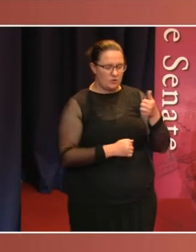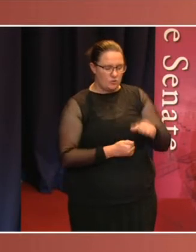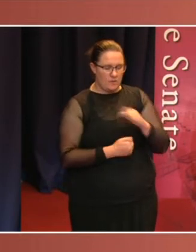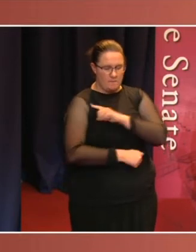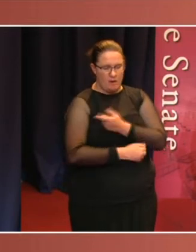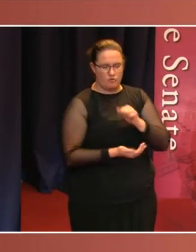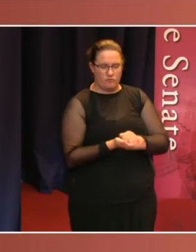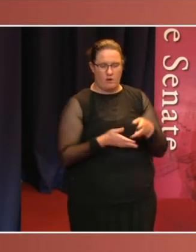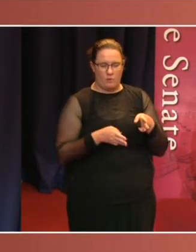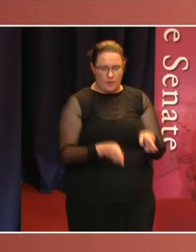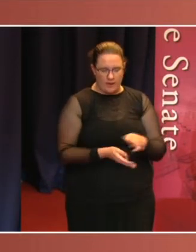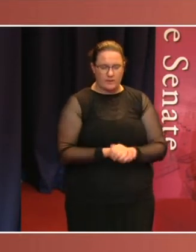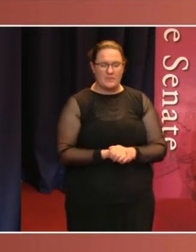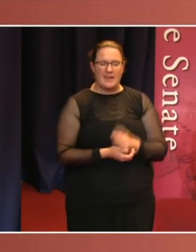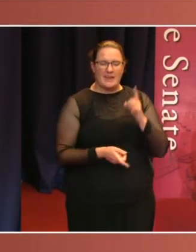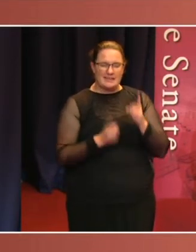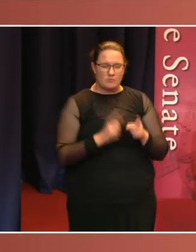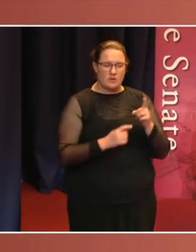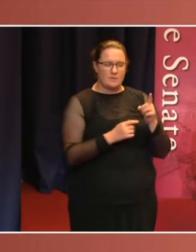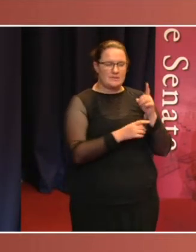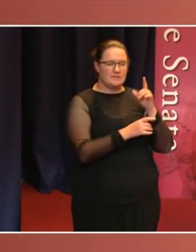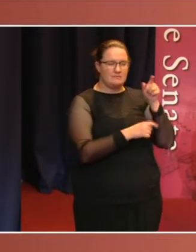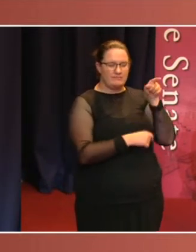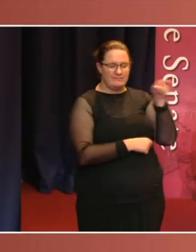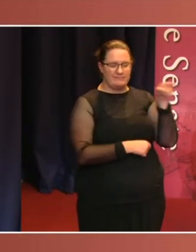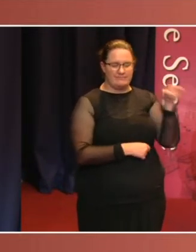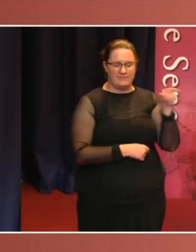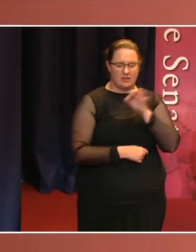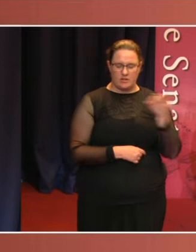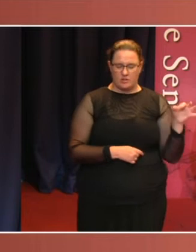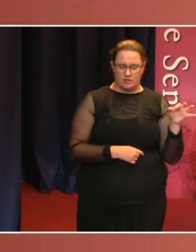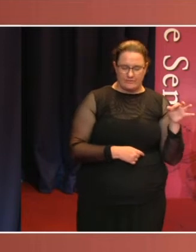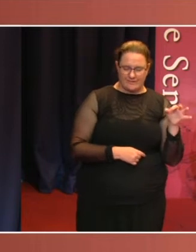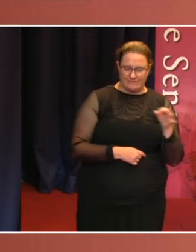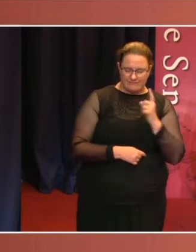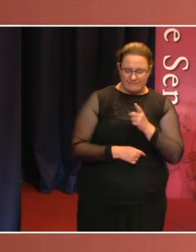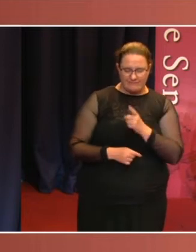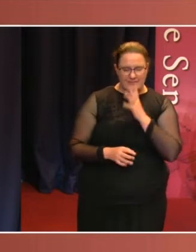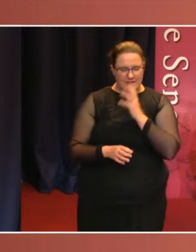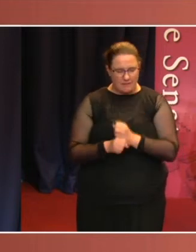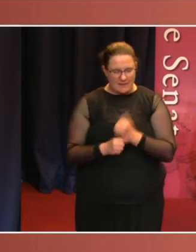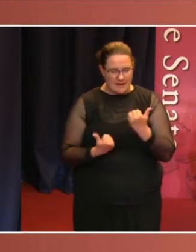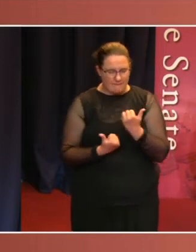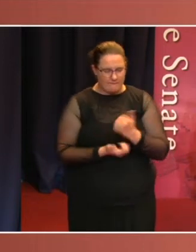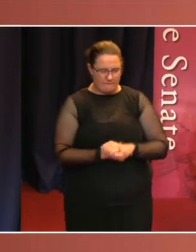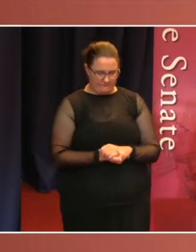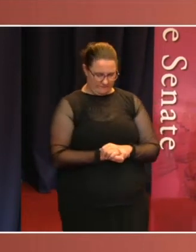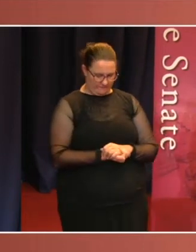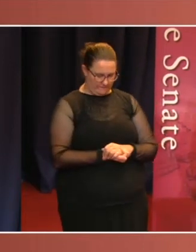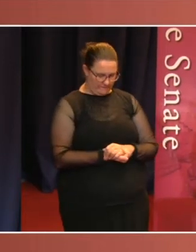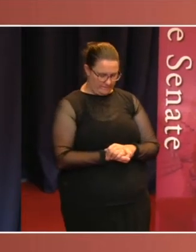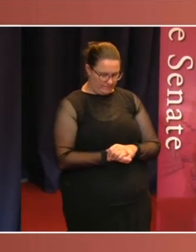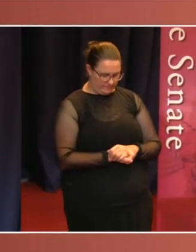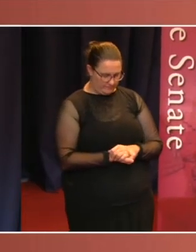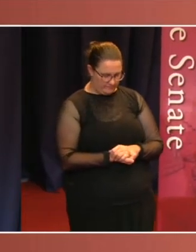given to hold governments to account. Our research released today shows Australians are more likely to back the Senate